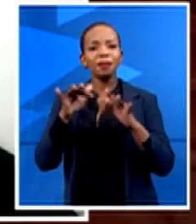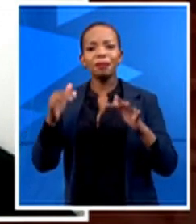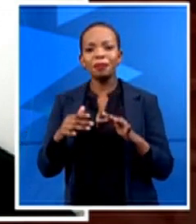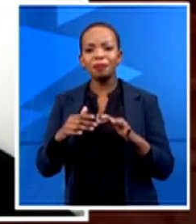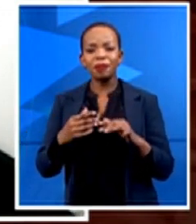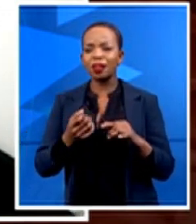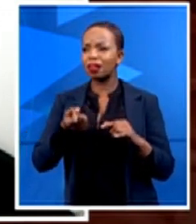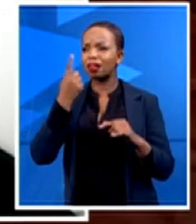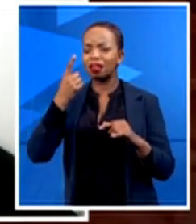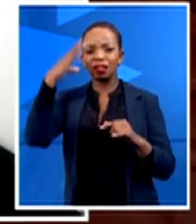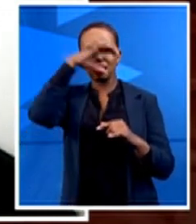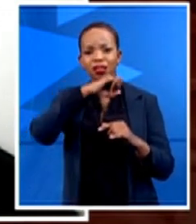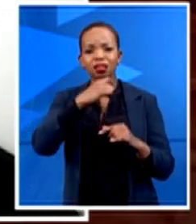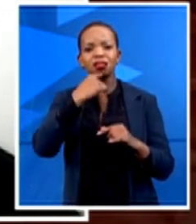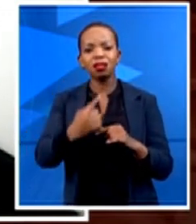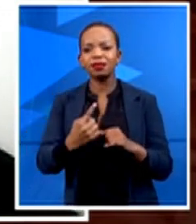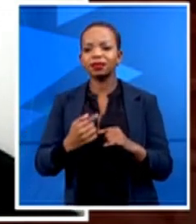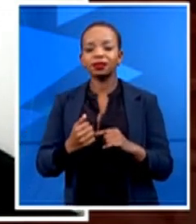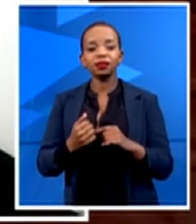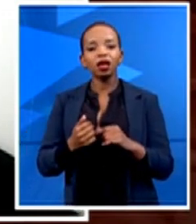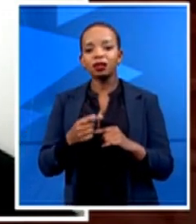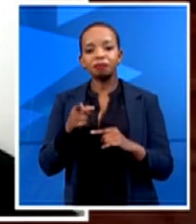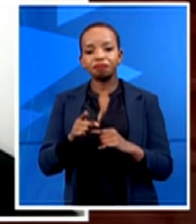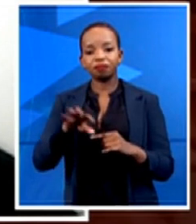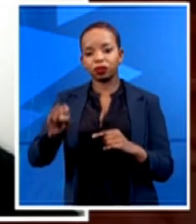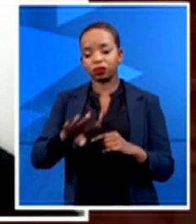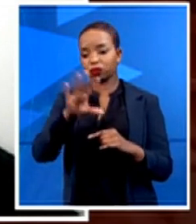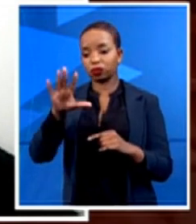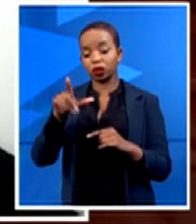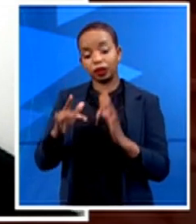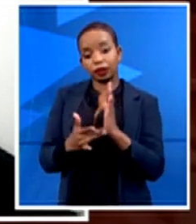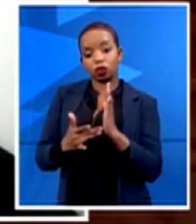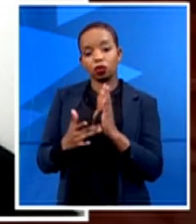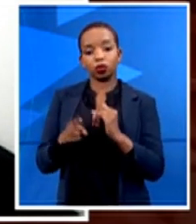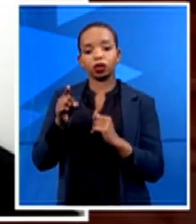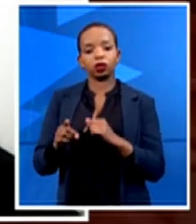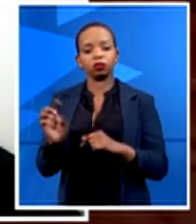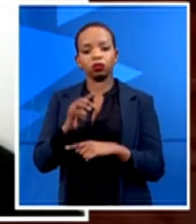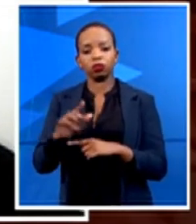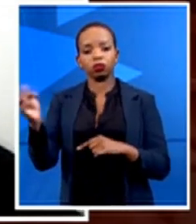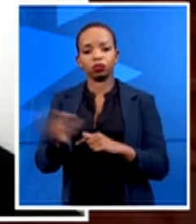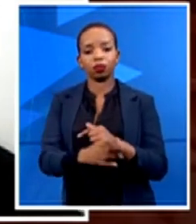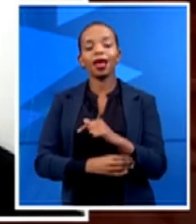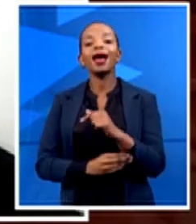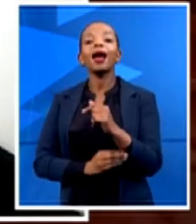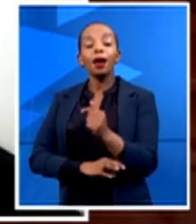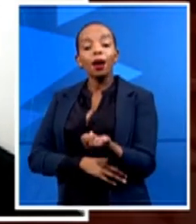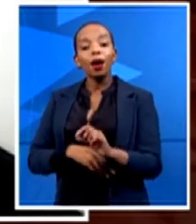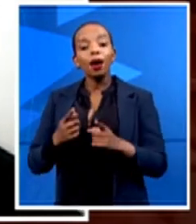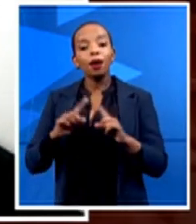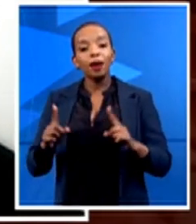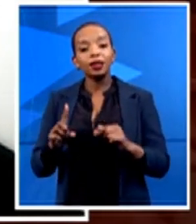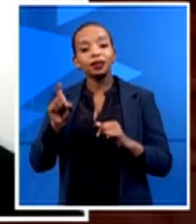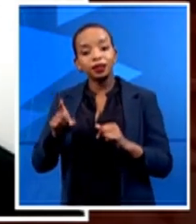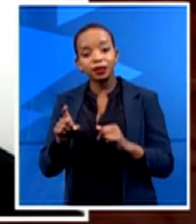type of play. But the COVID-19 has taught all of us that technology, in actual fact, permeates all the way